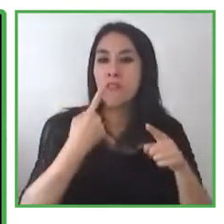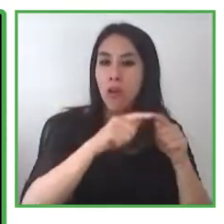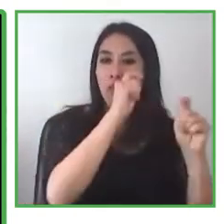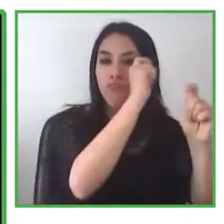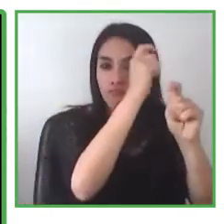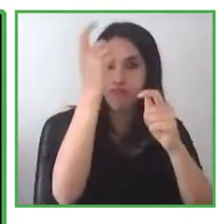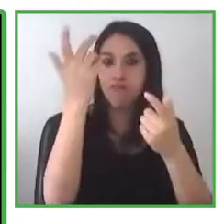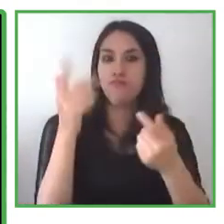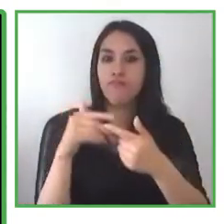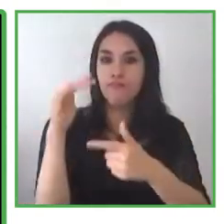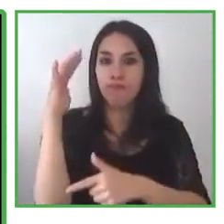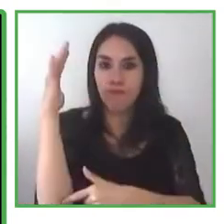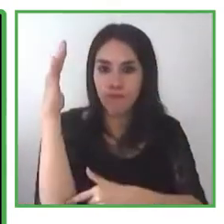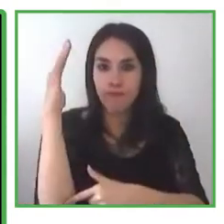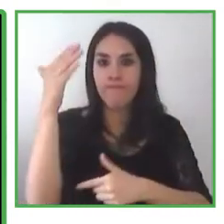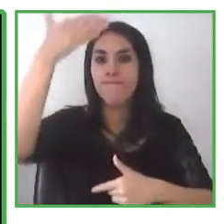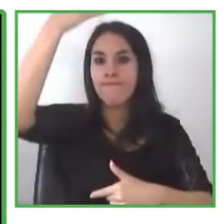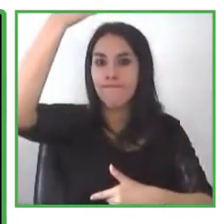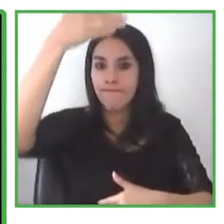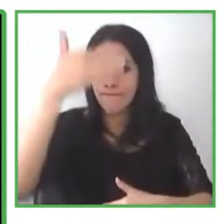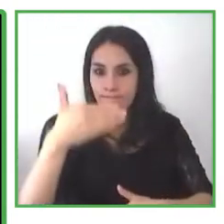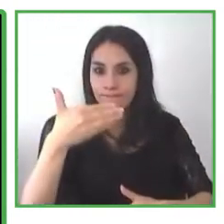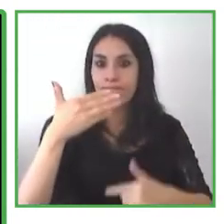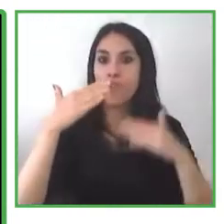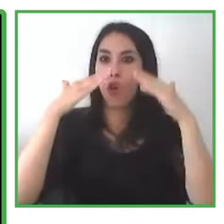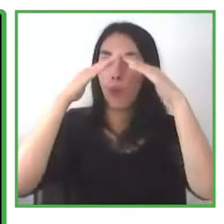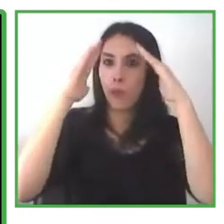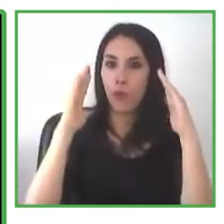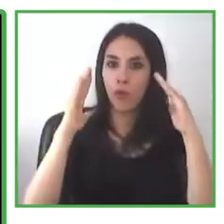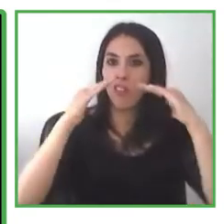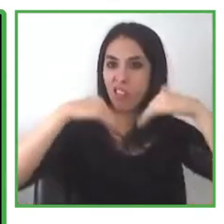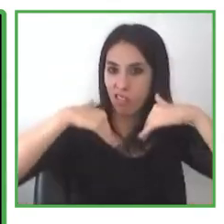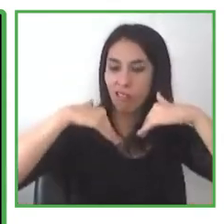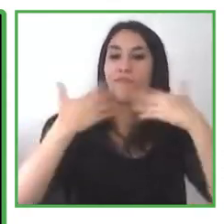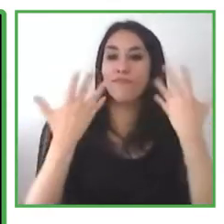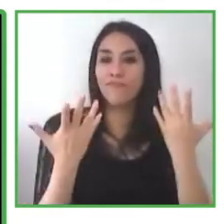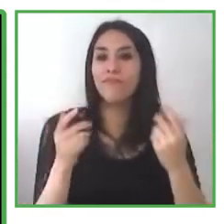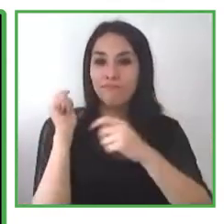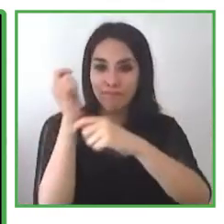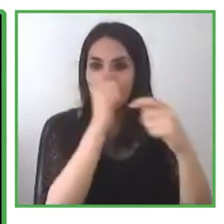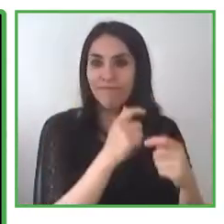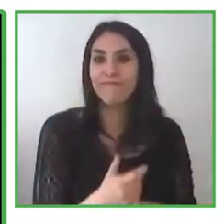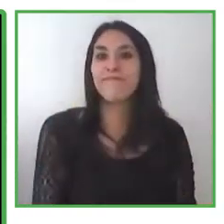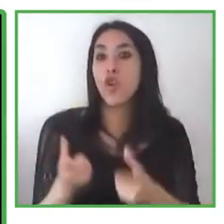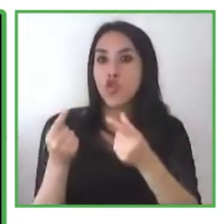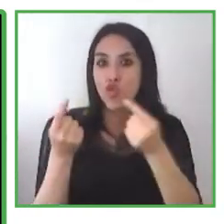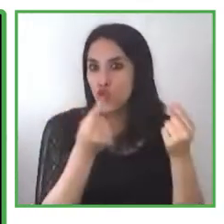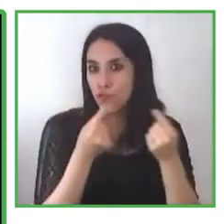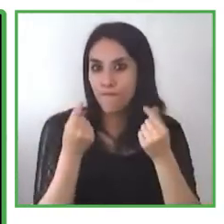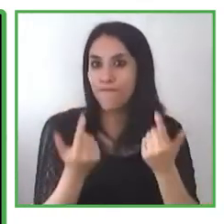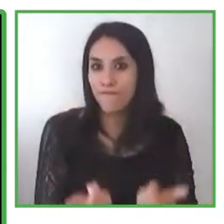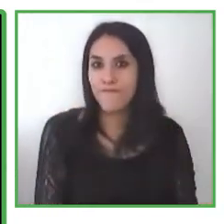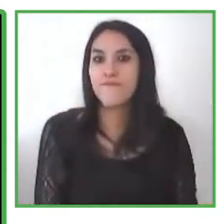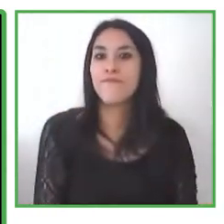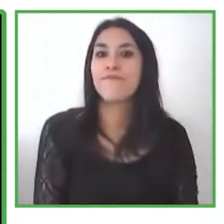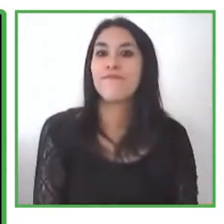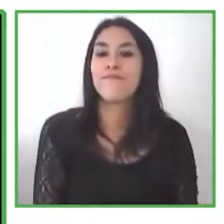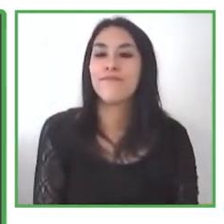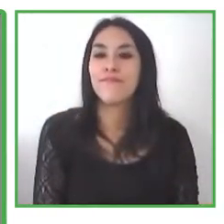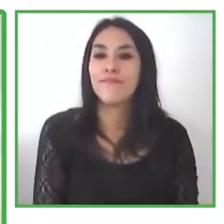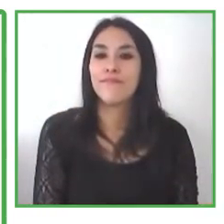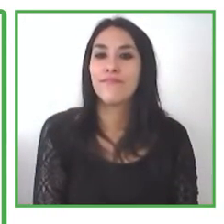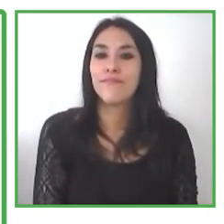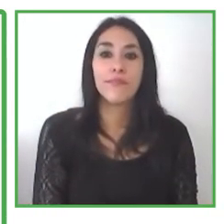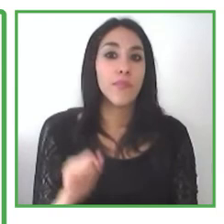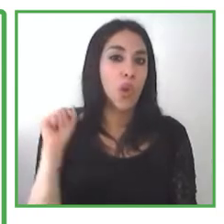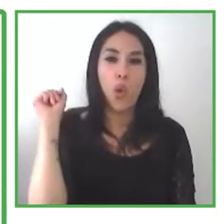you we can do welding woodwork framing et cetera et cetera all sorts of repairs that you may